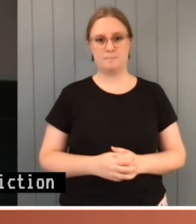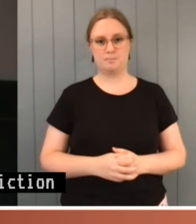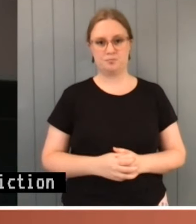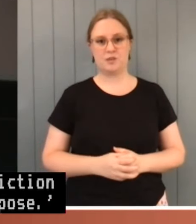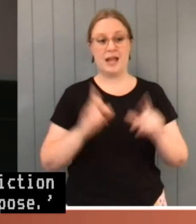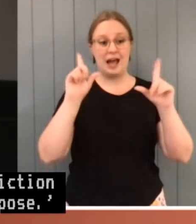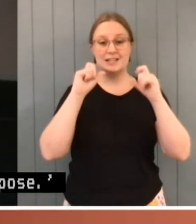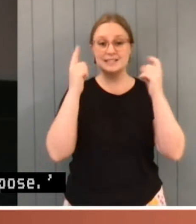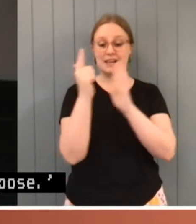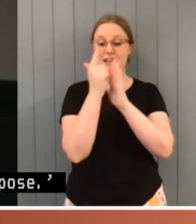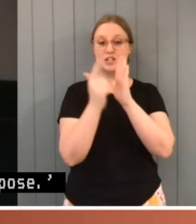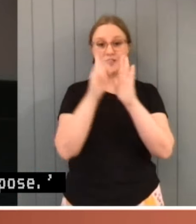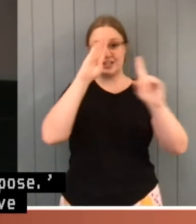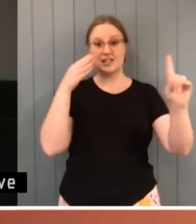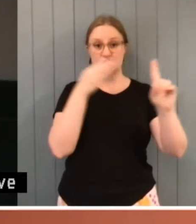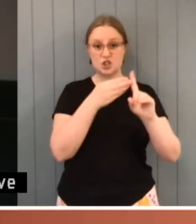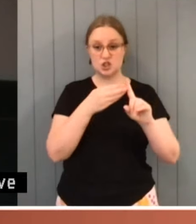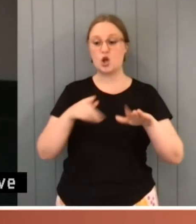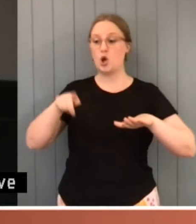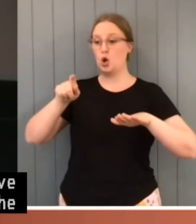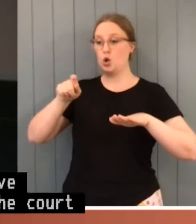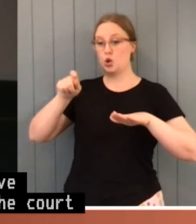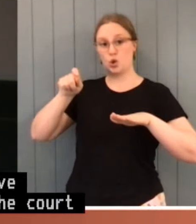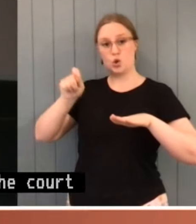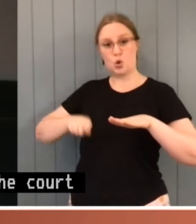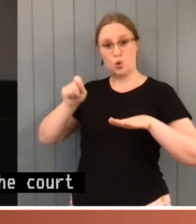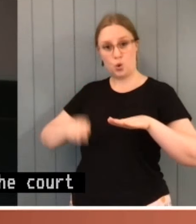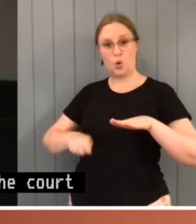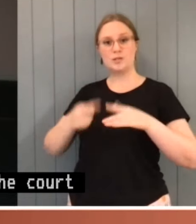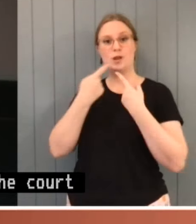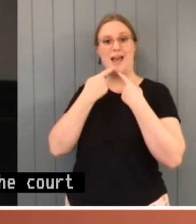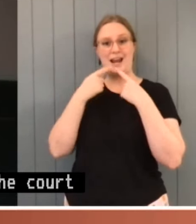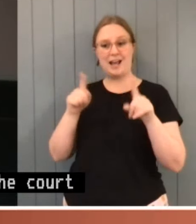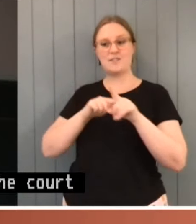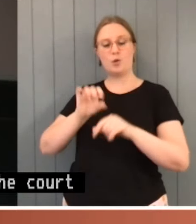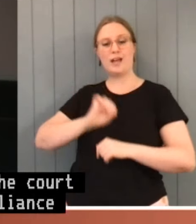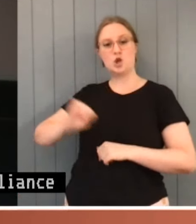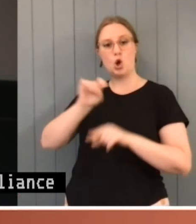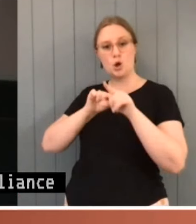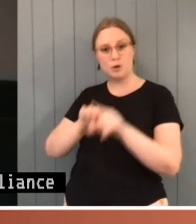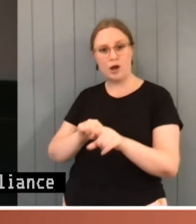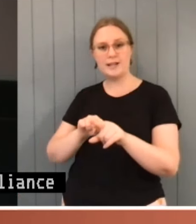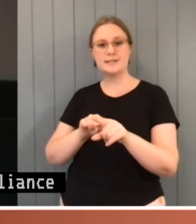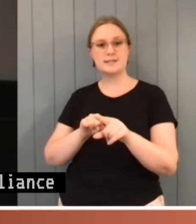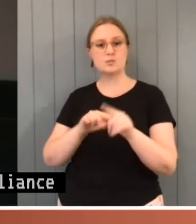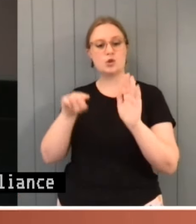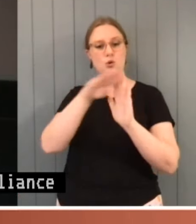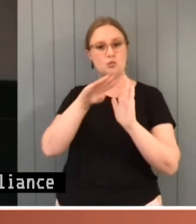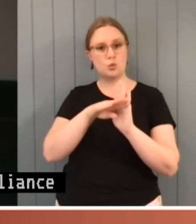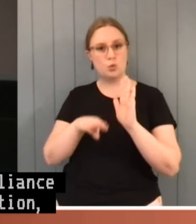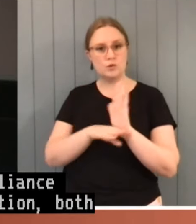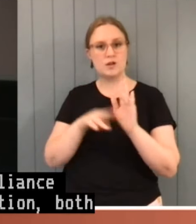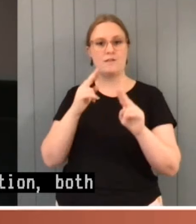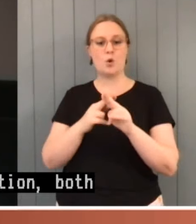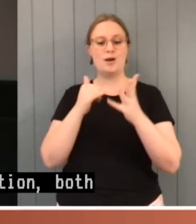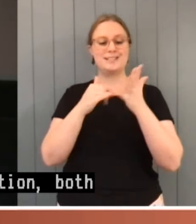the court as a statement of its compliance with the rules of construction, both statutory and common law, which have been applied to reach